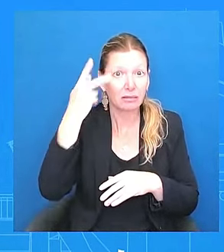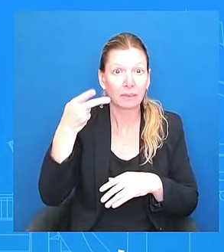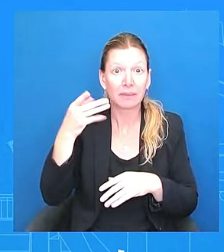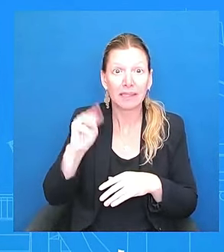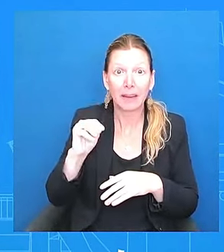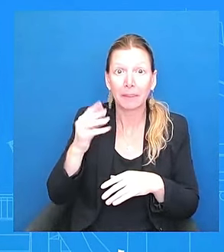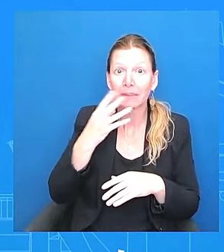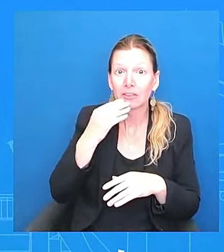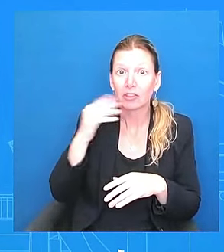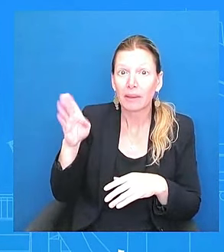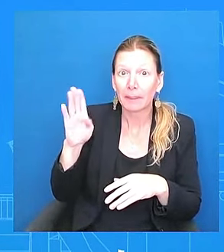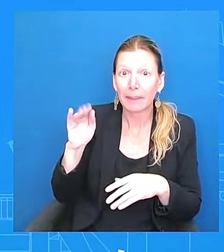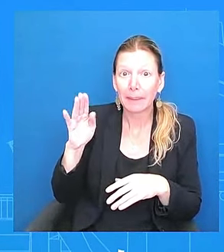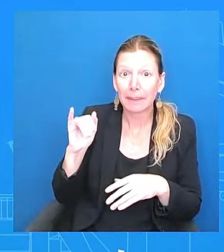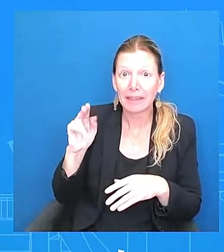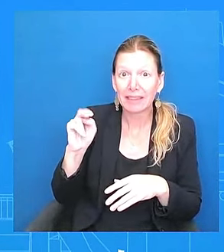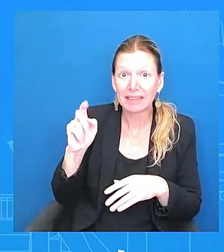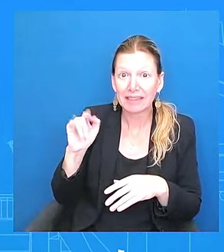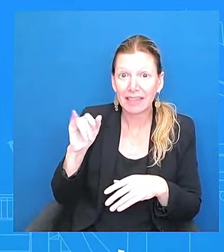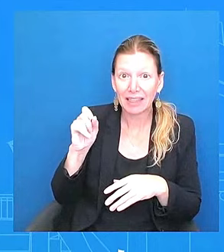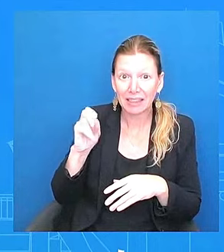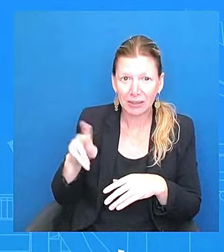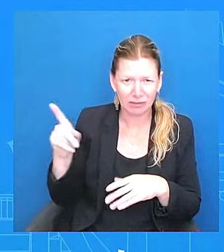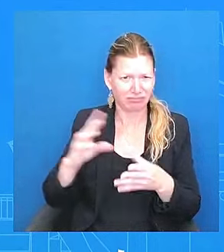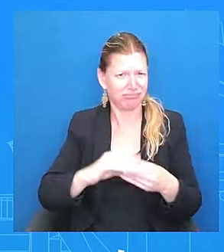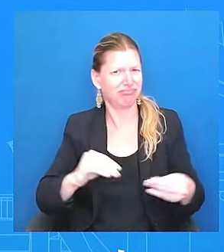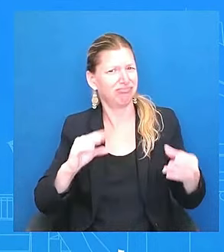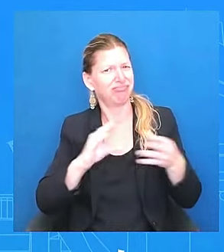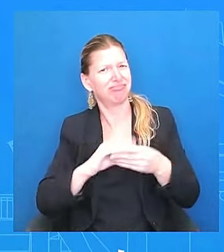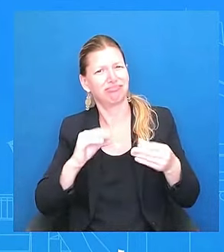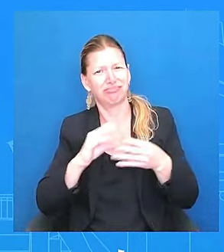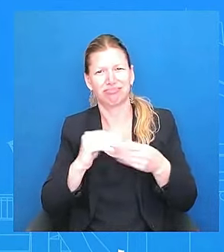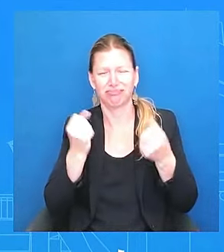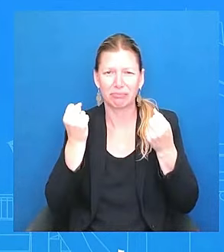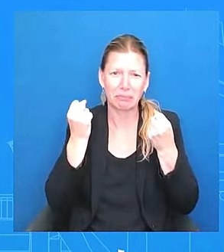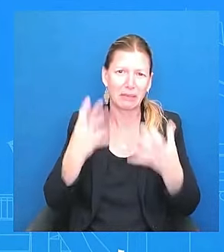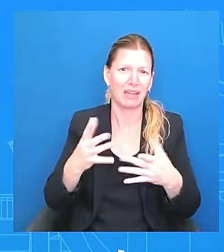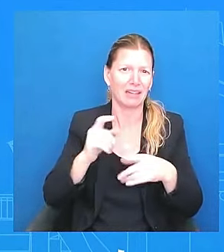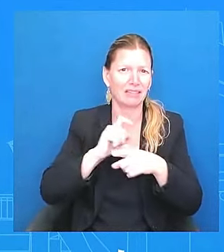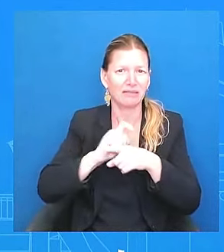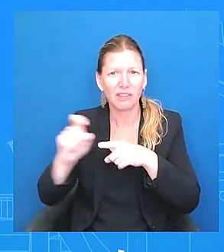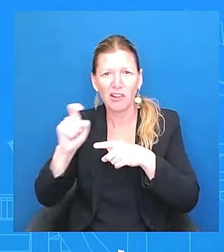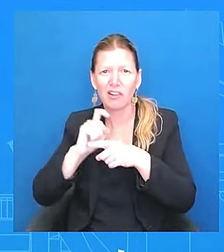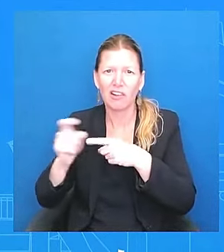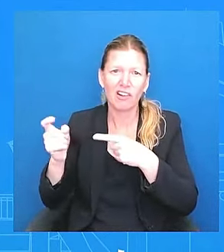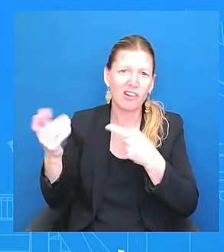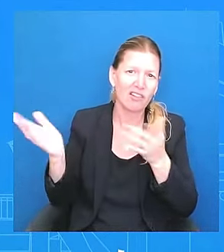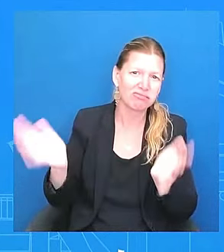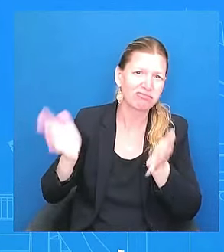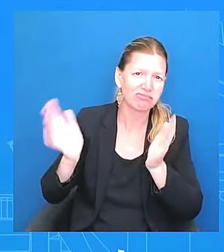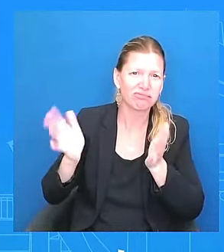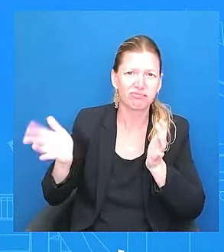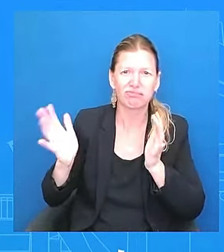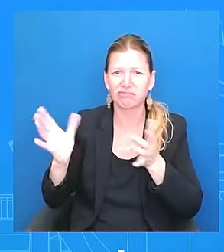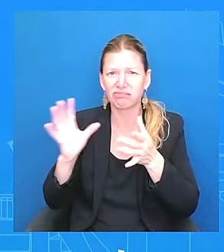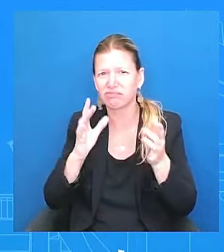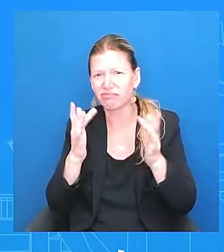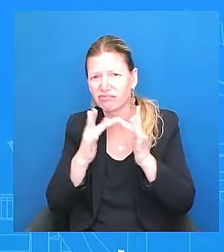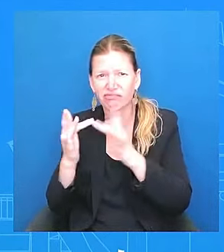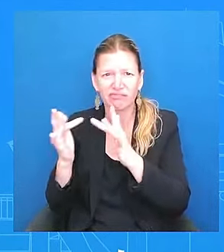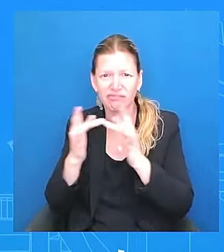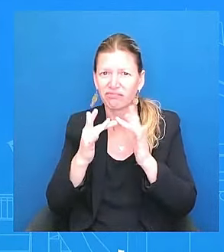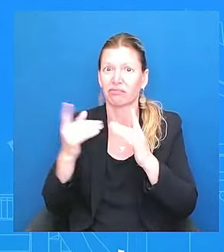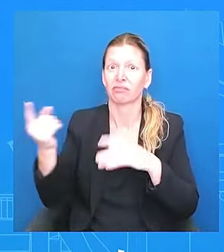a visit to Israel during wartime, which is an historic first. I found him very clear and very focused. I mean, these are